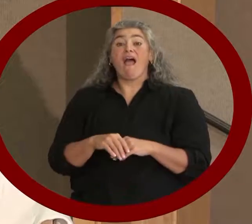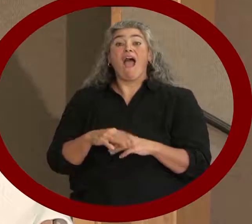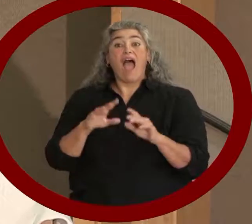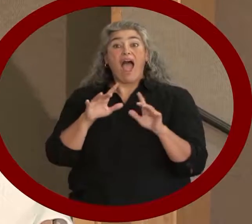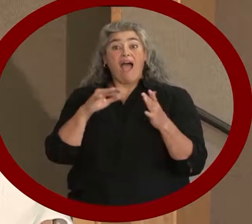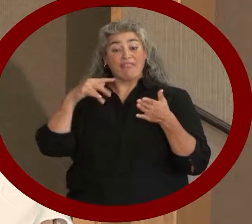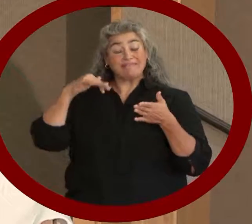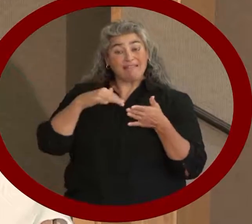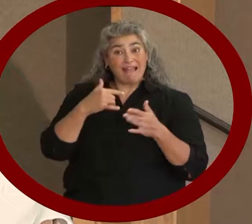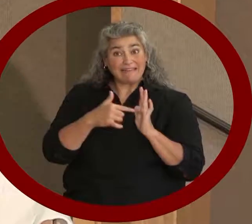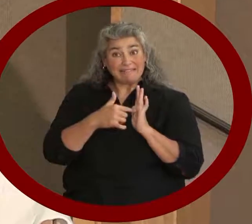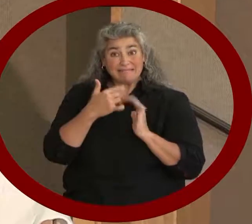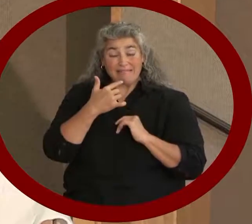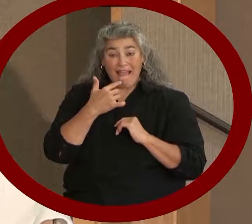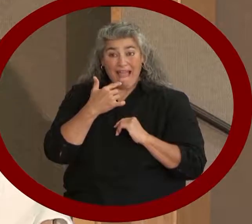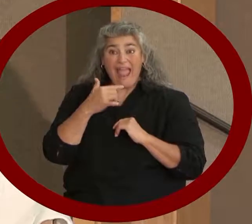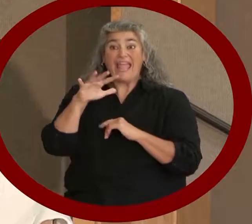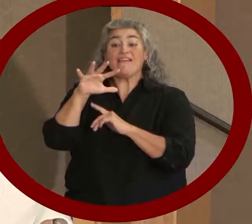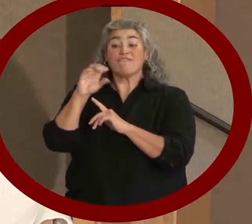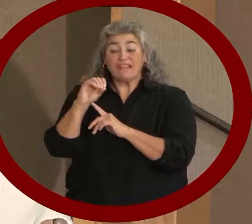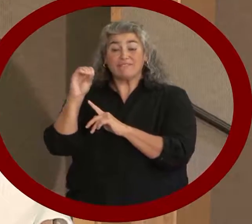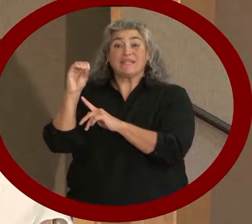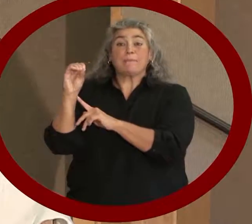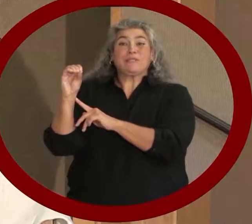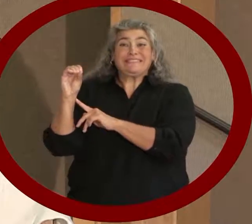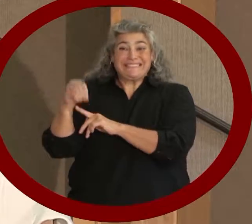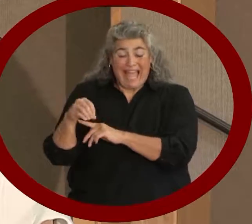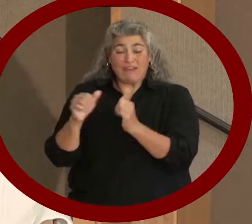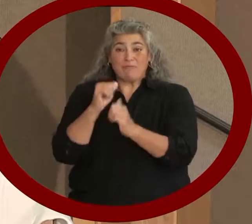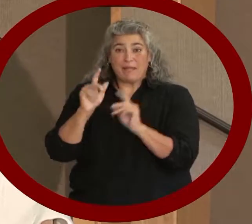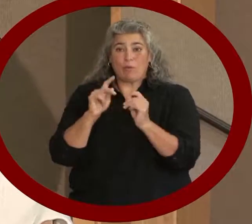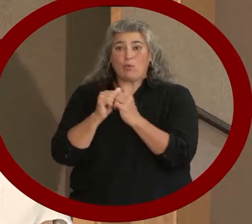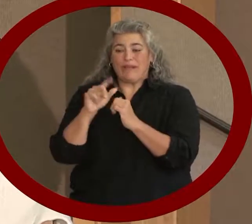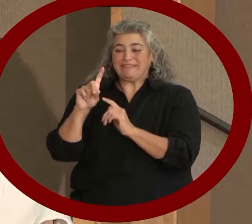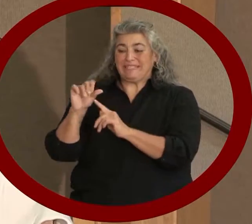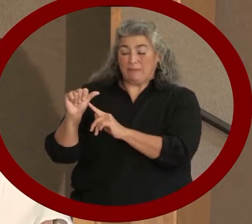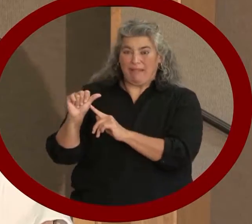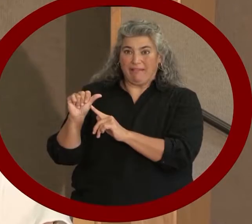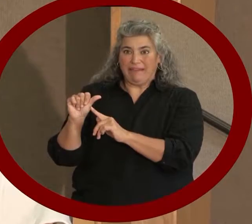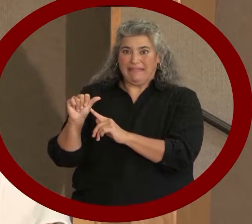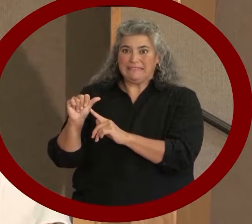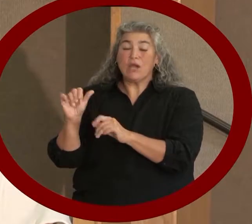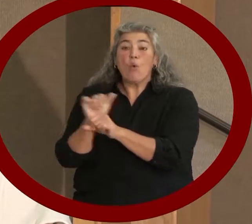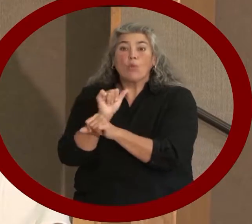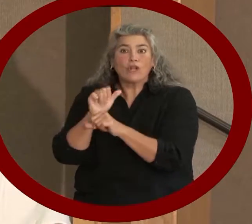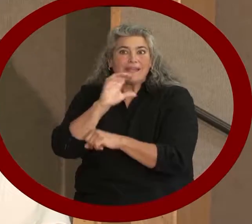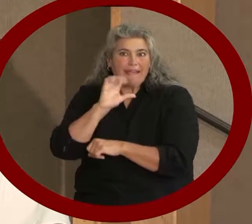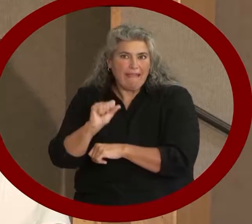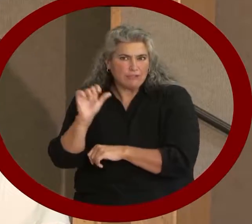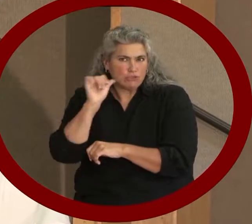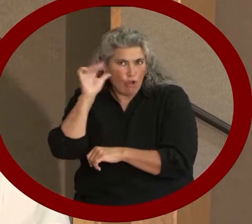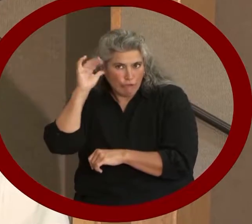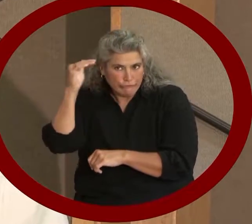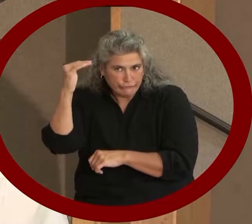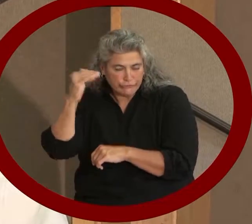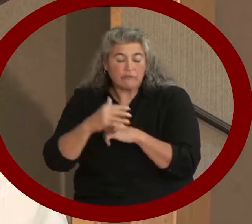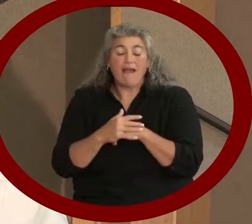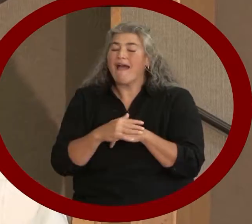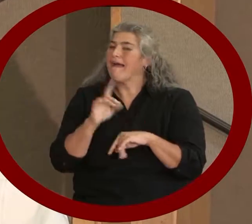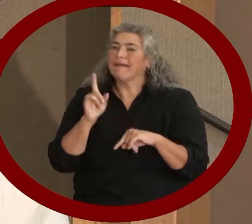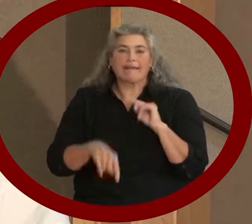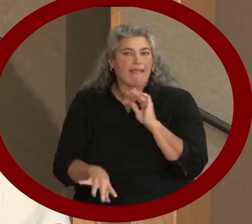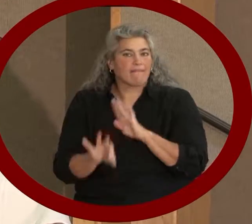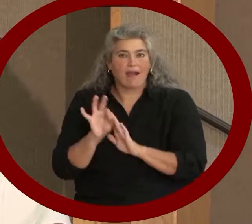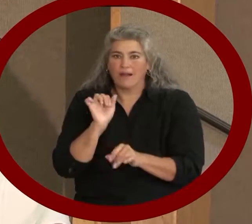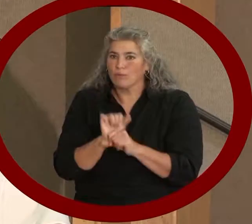working age adults with disabilities seeking employment cannot find work. Like